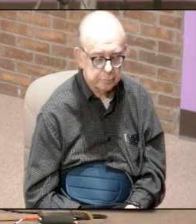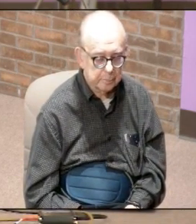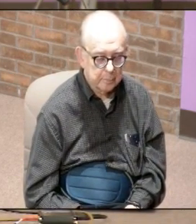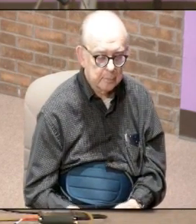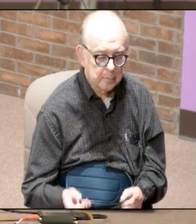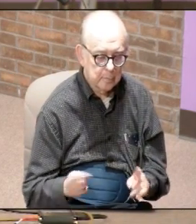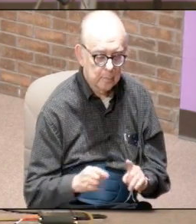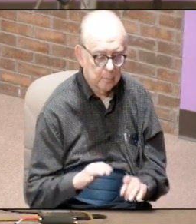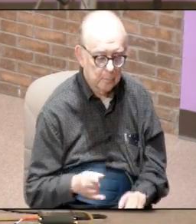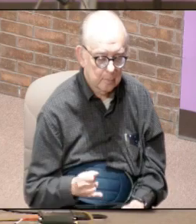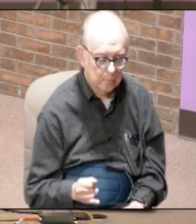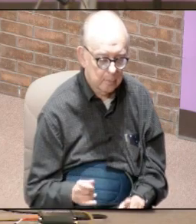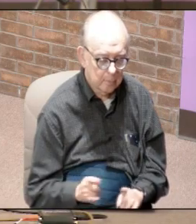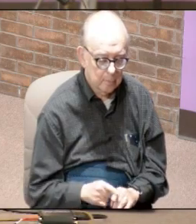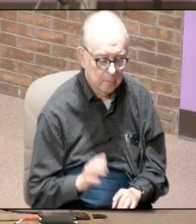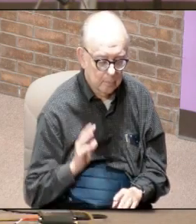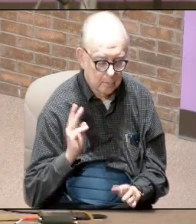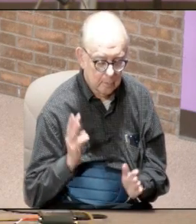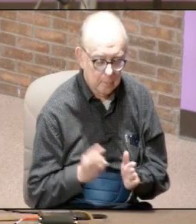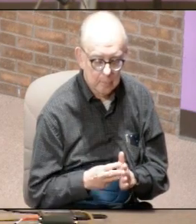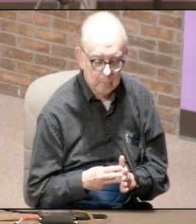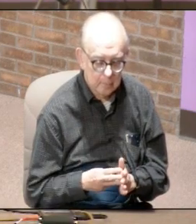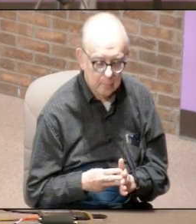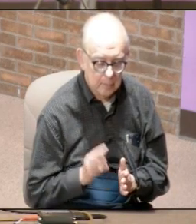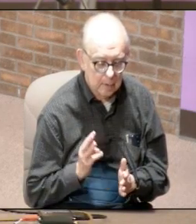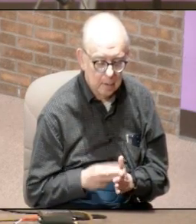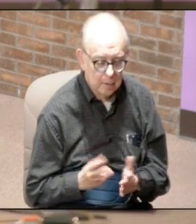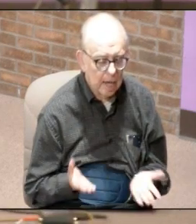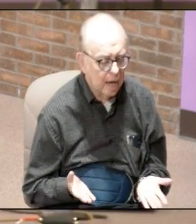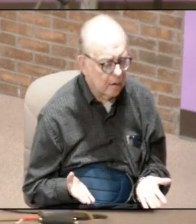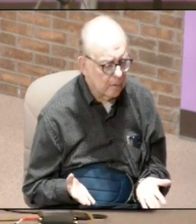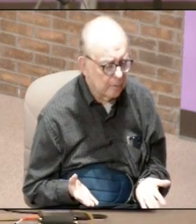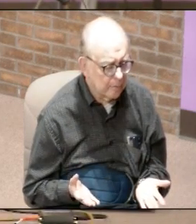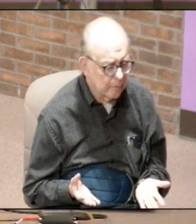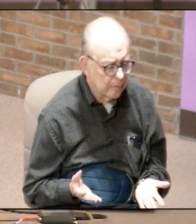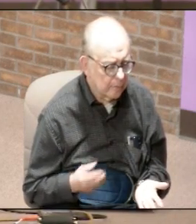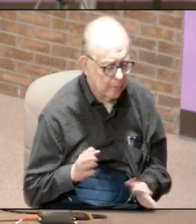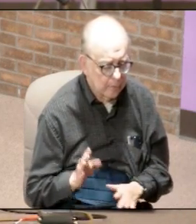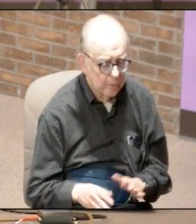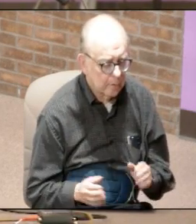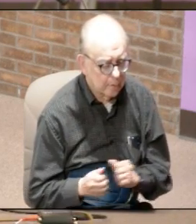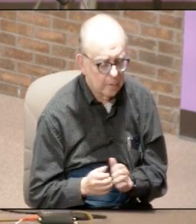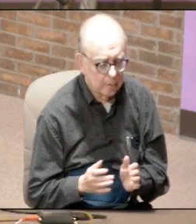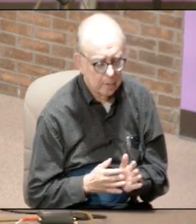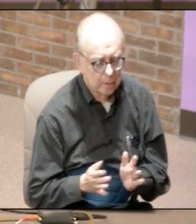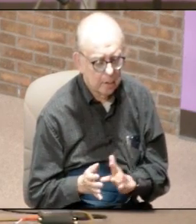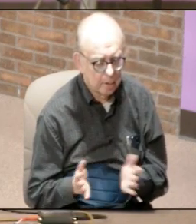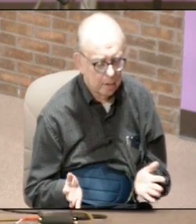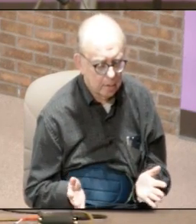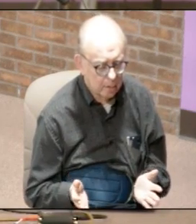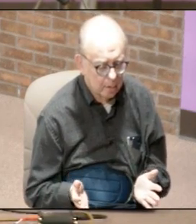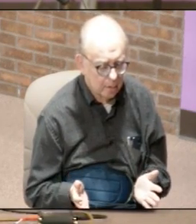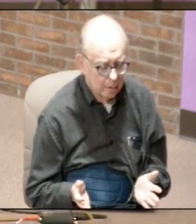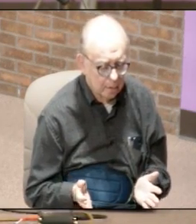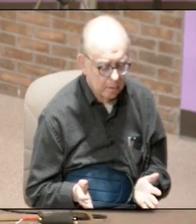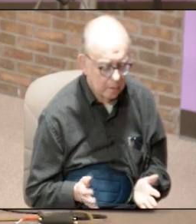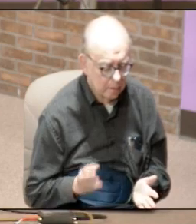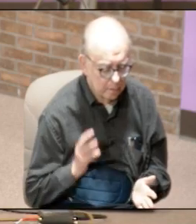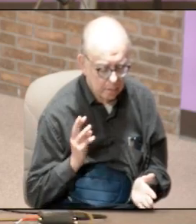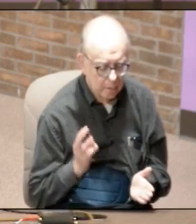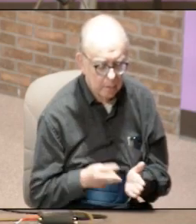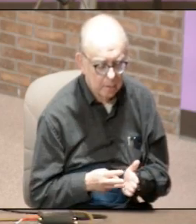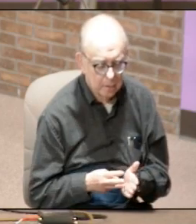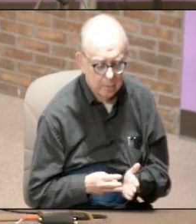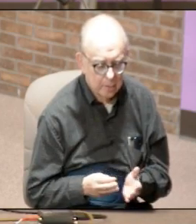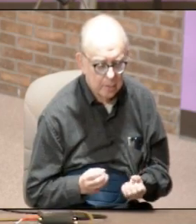when he was called as a witness what did he witness he when he was walking with Jesus he witnessed the